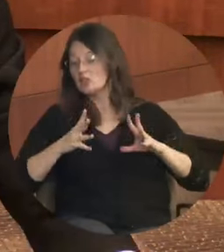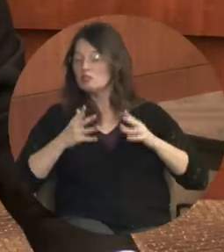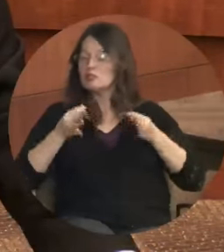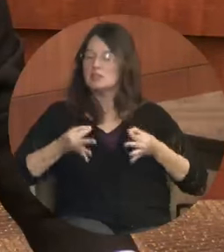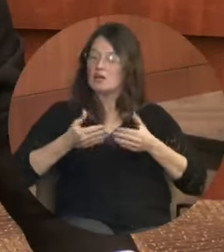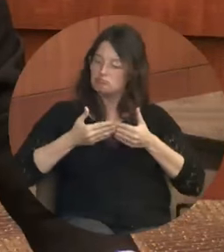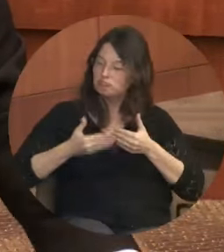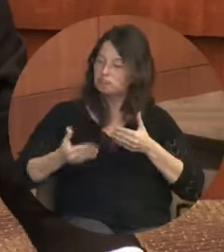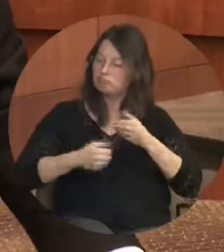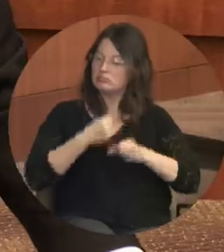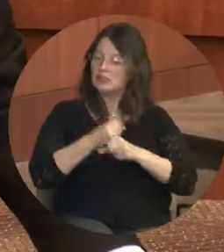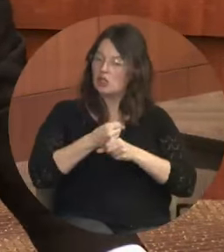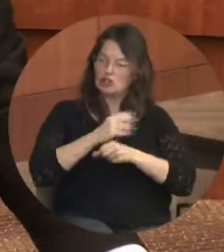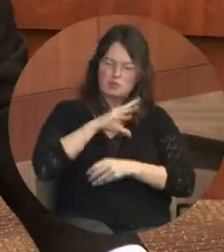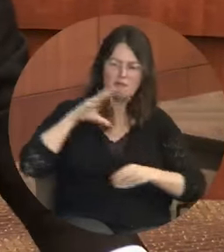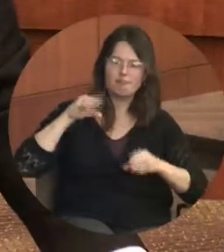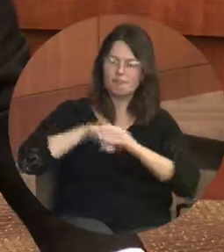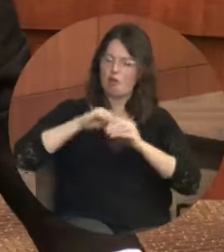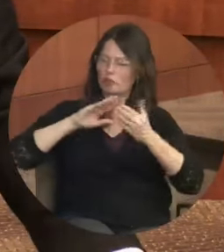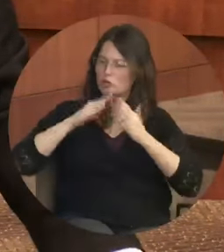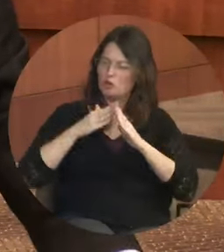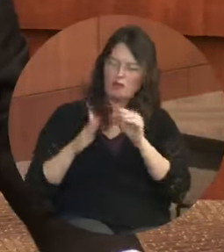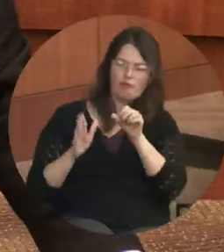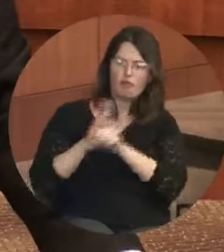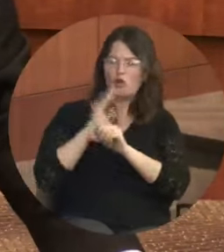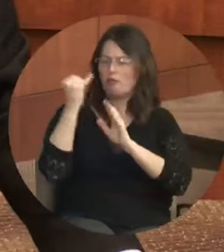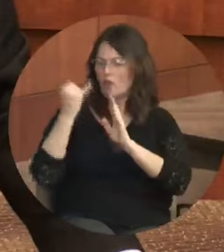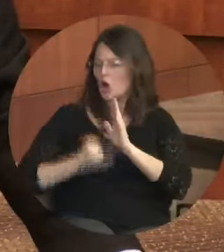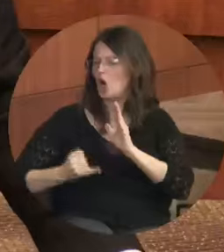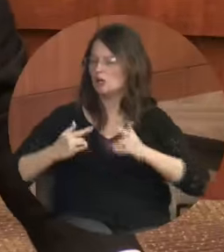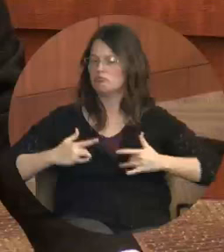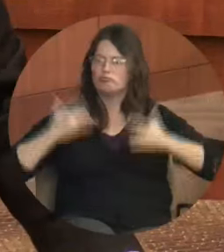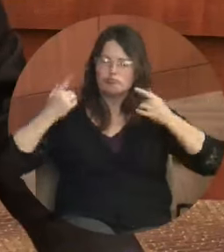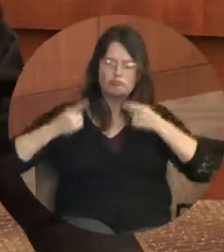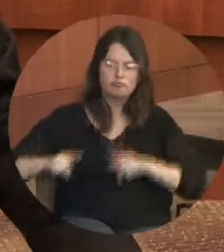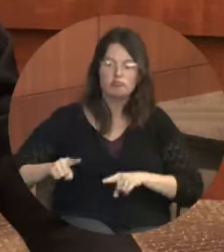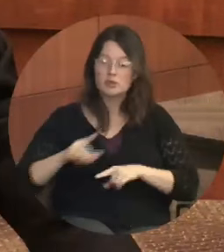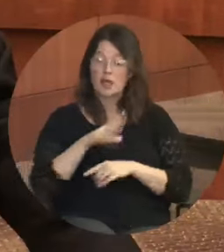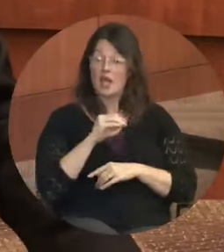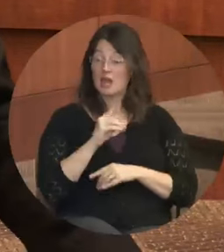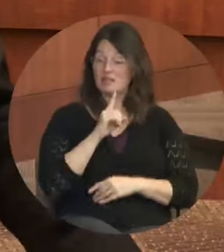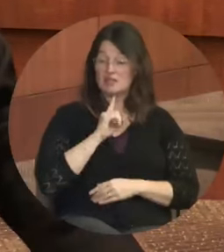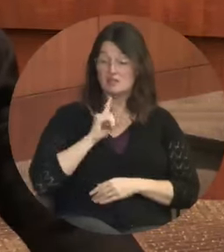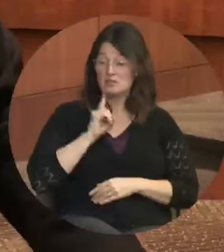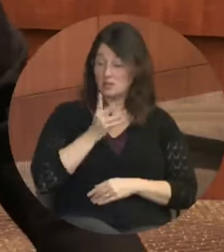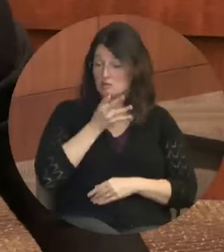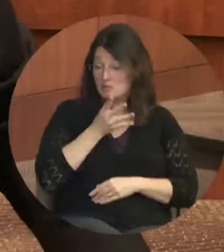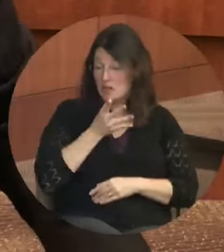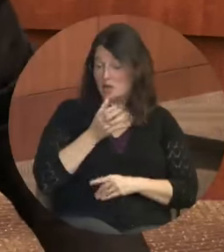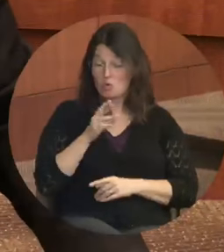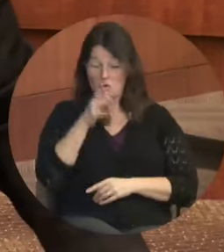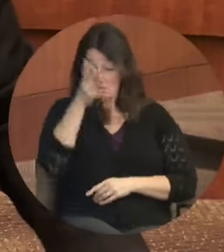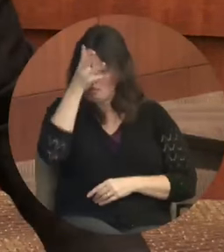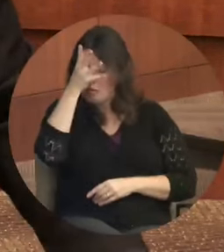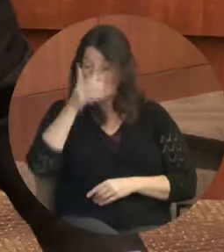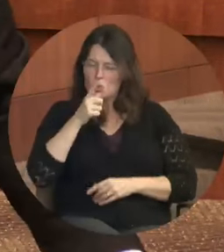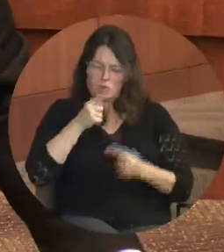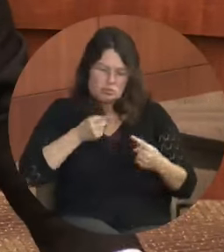in a community full of vitality and art, and the single parent who struggles to make ends meet,